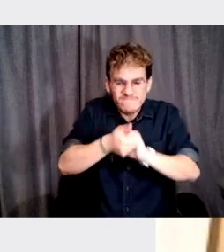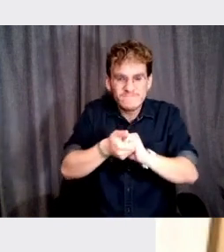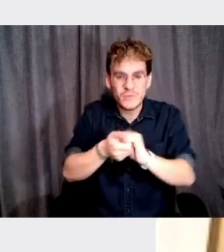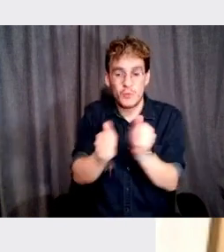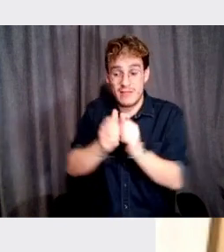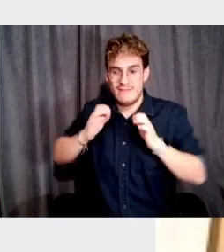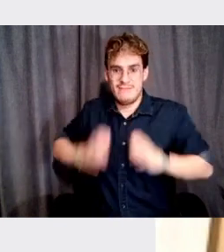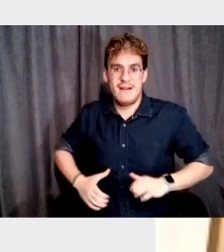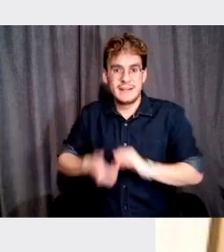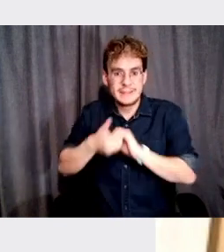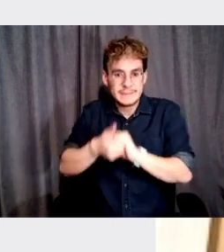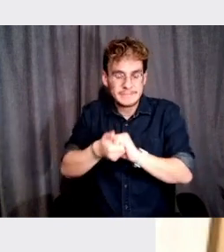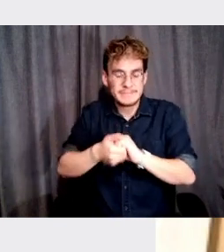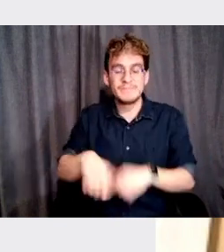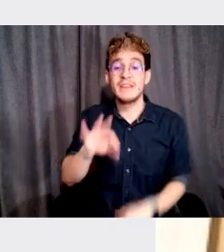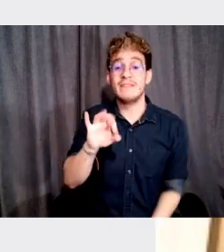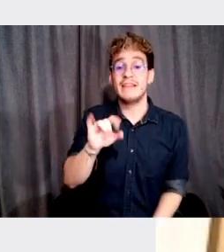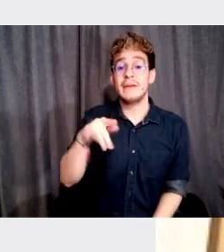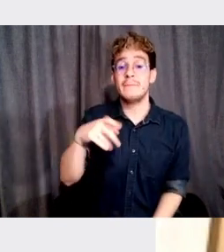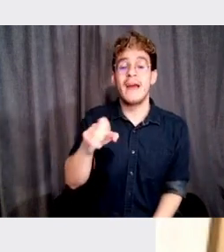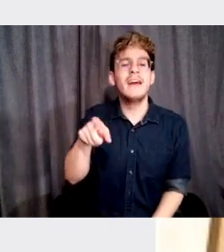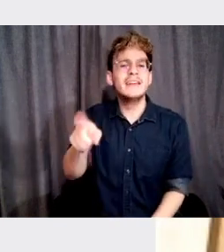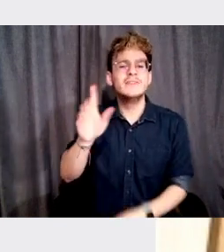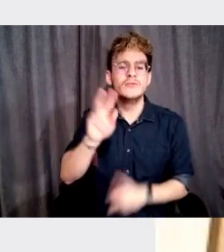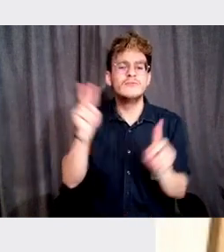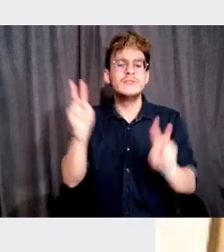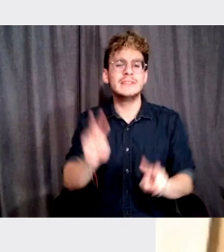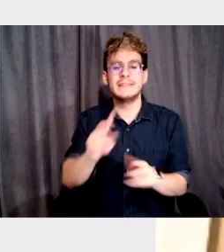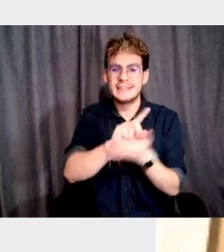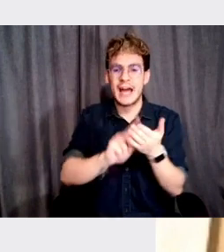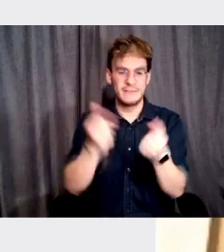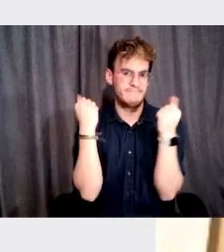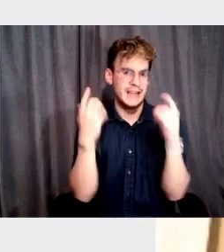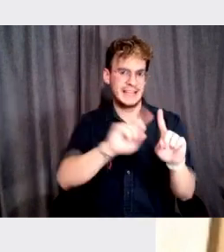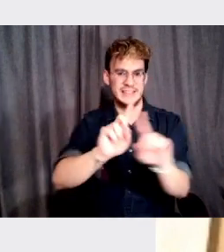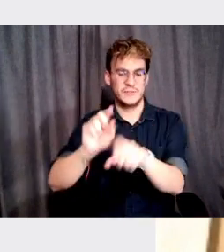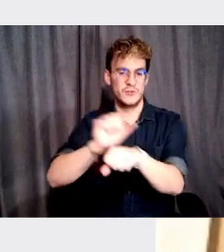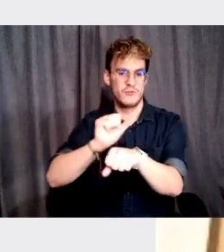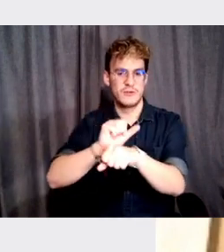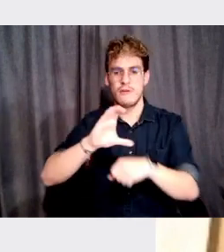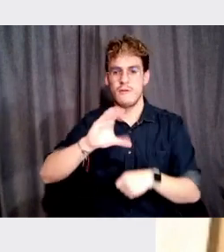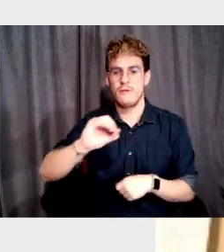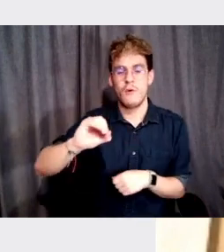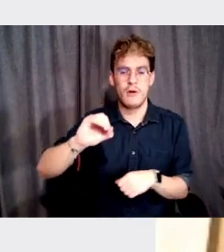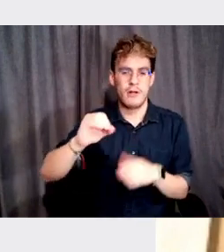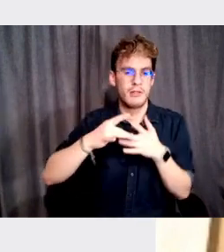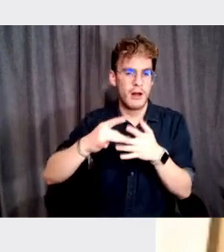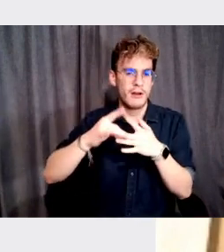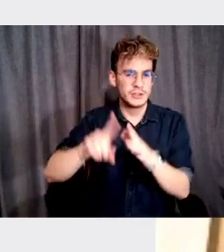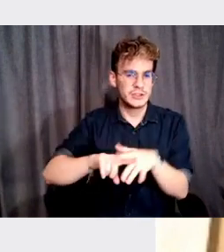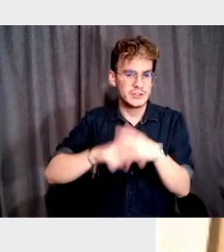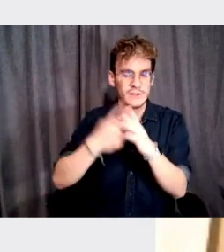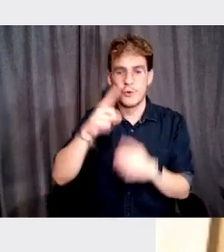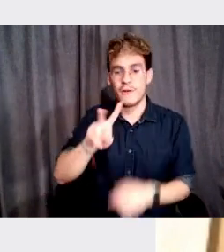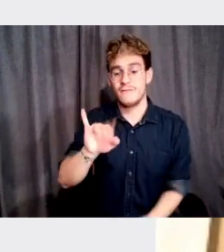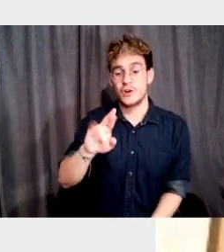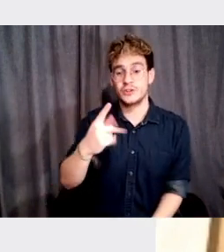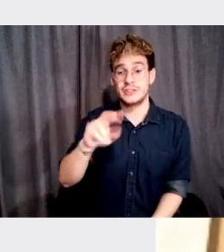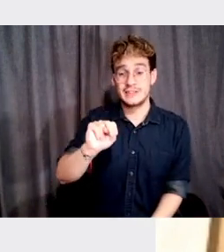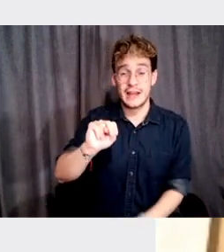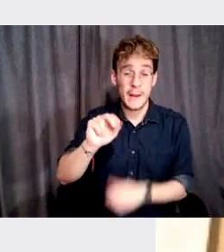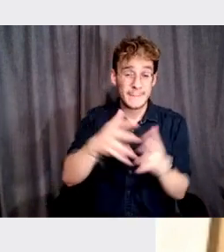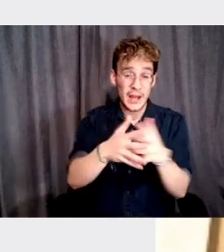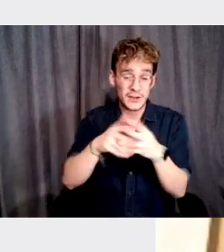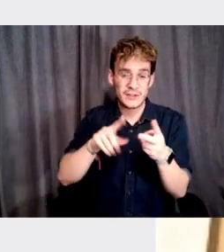clients. Felipe is overseeing the design of several of Work & Co launches including work for Virgin America, Virgin YouTube,